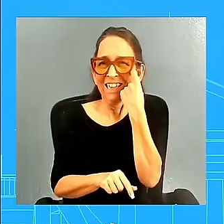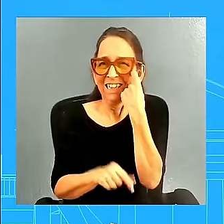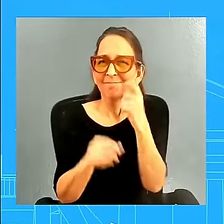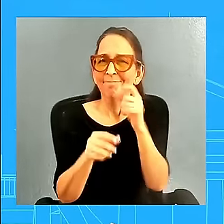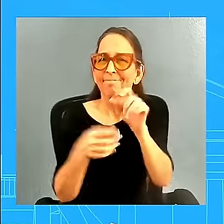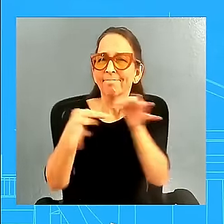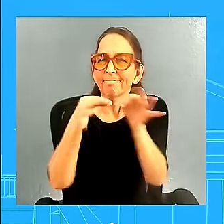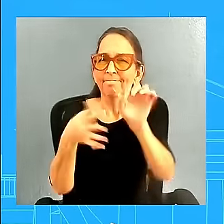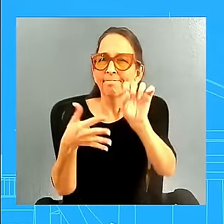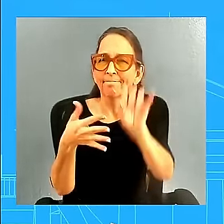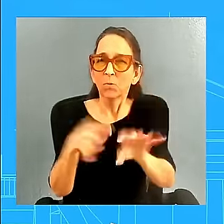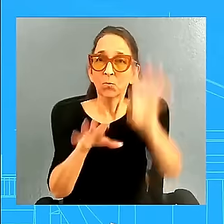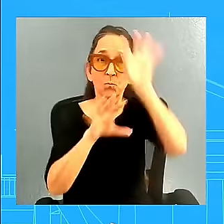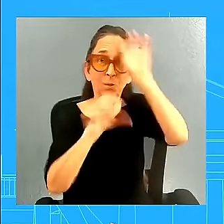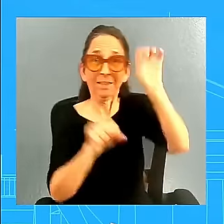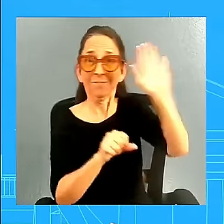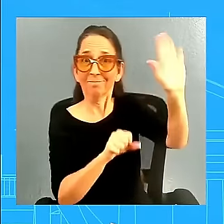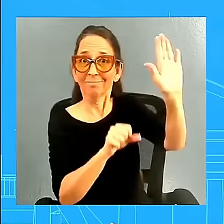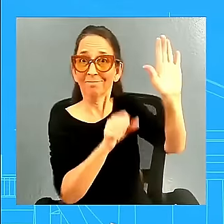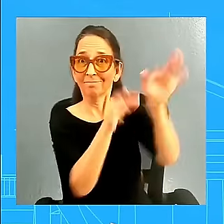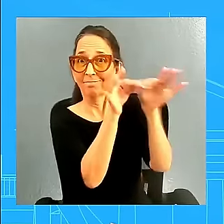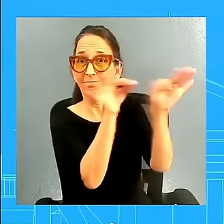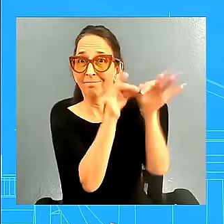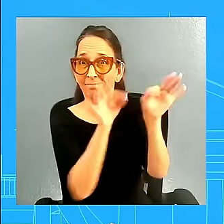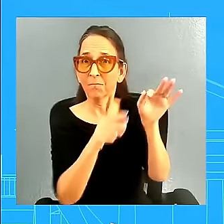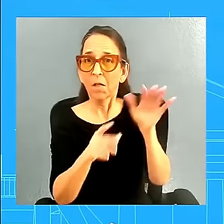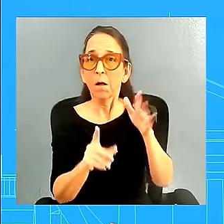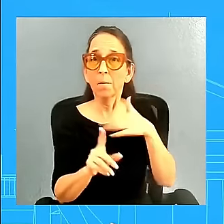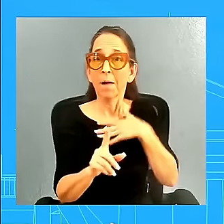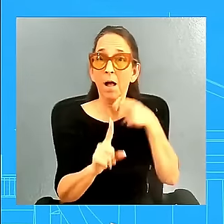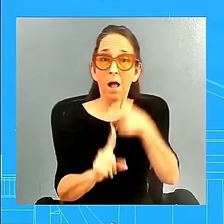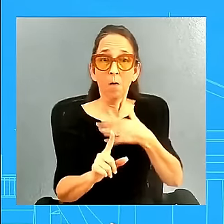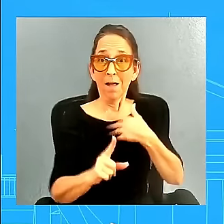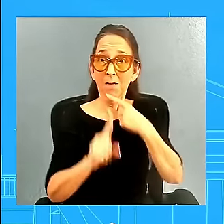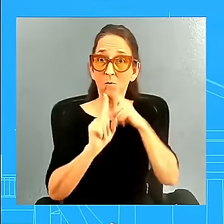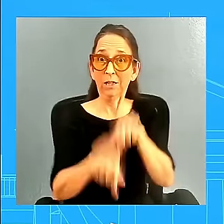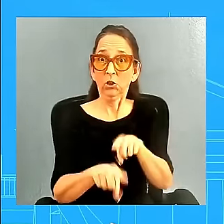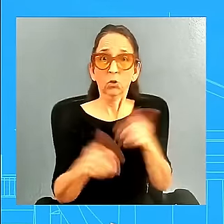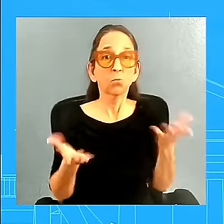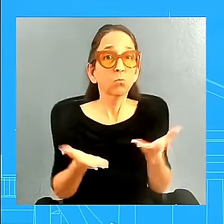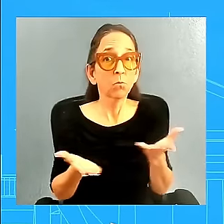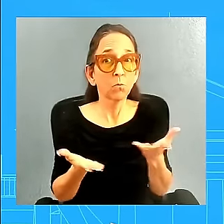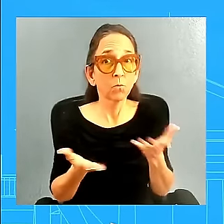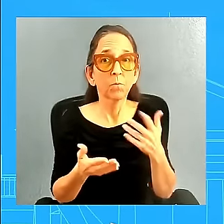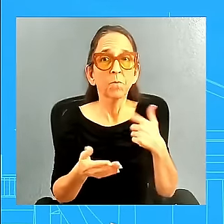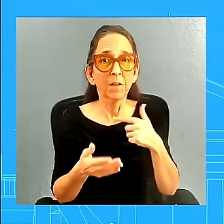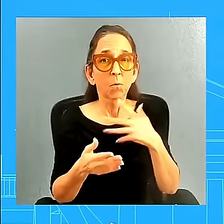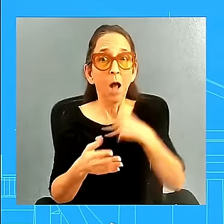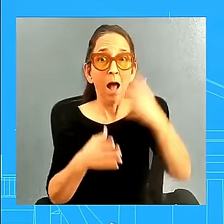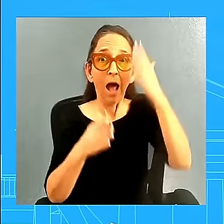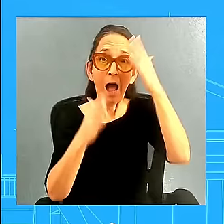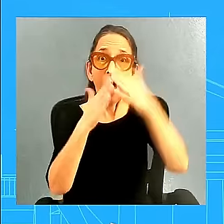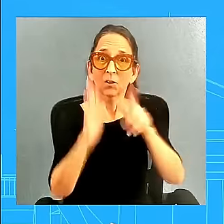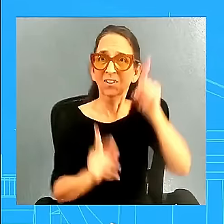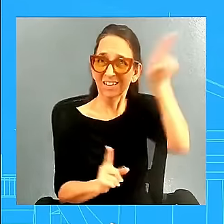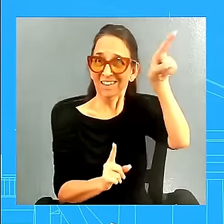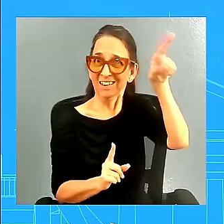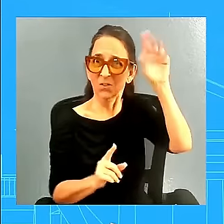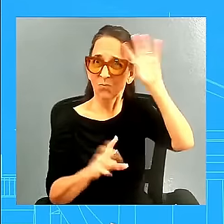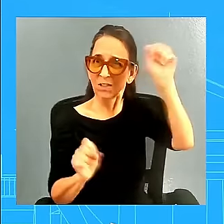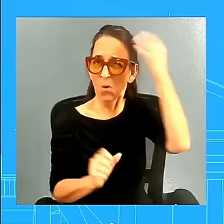about our reaction here from the White House. The president is aware of John Kelly's comments.